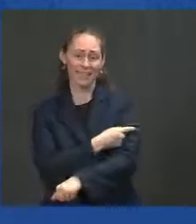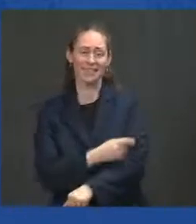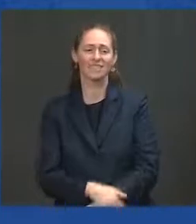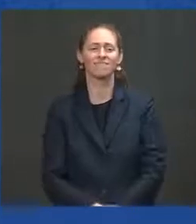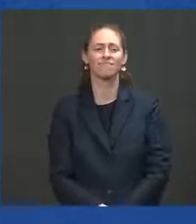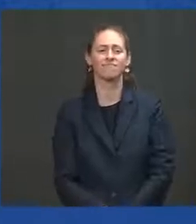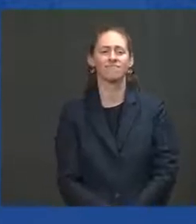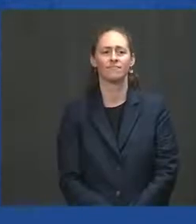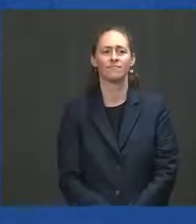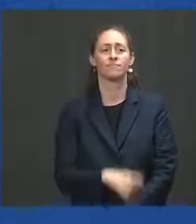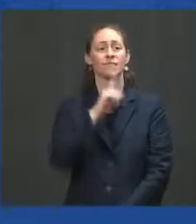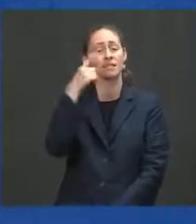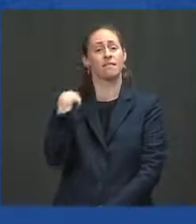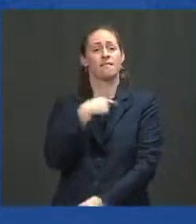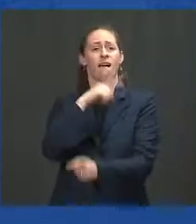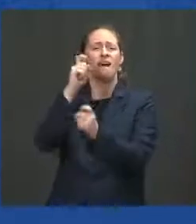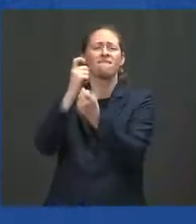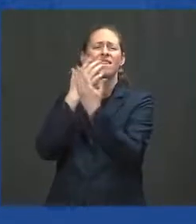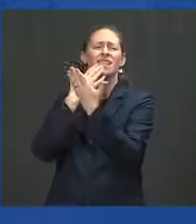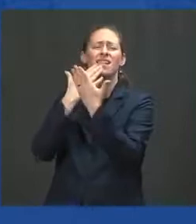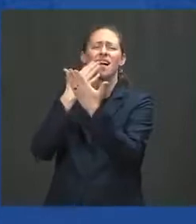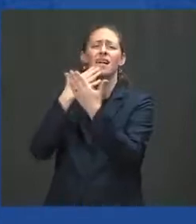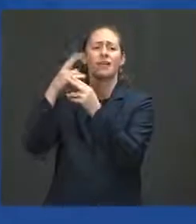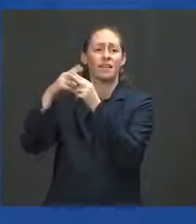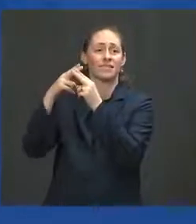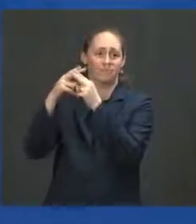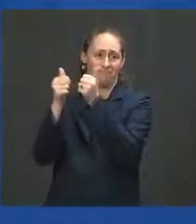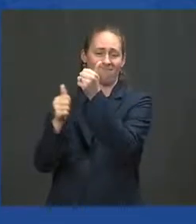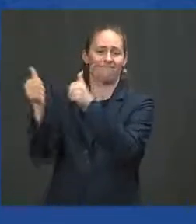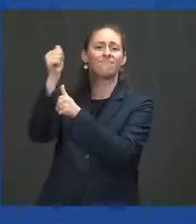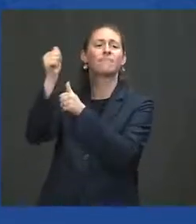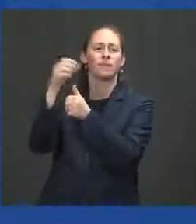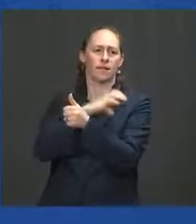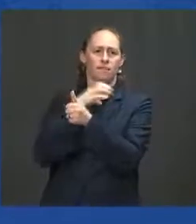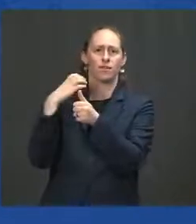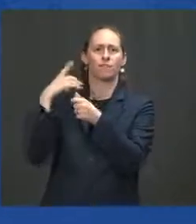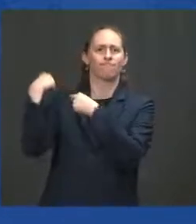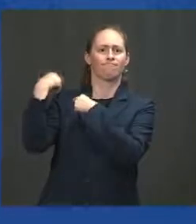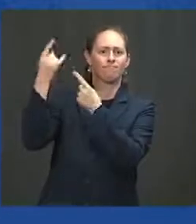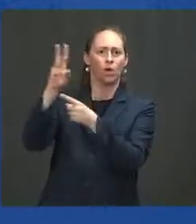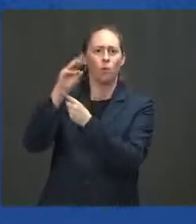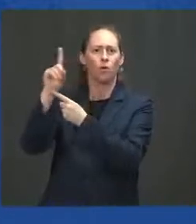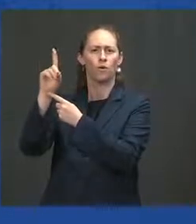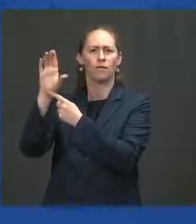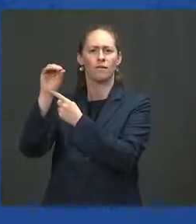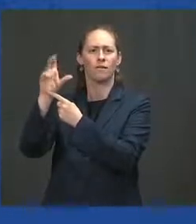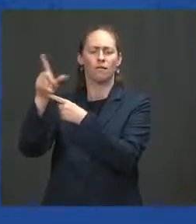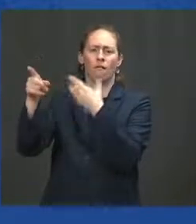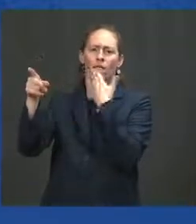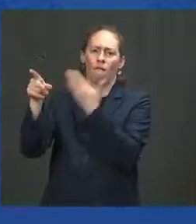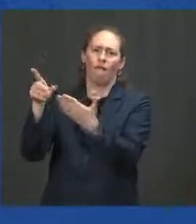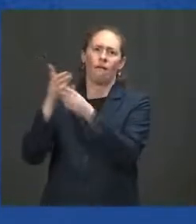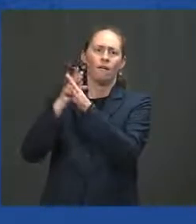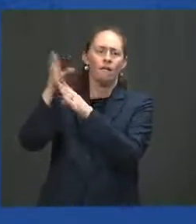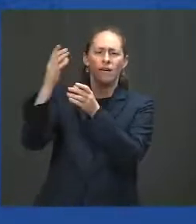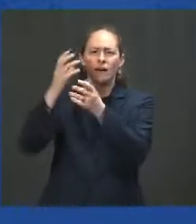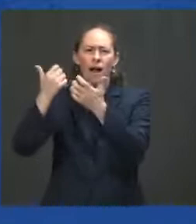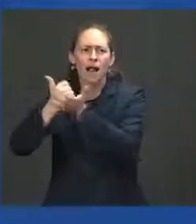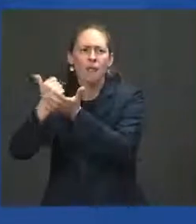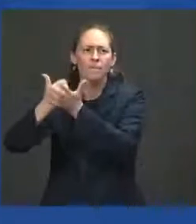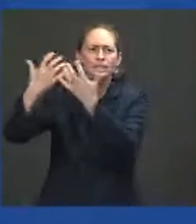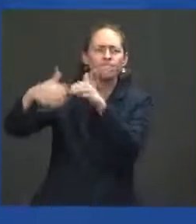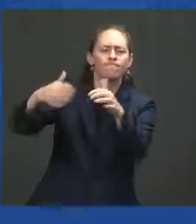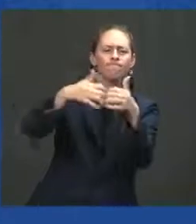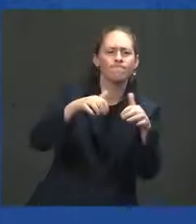Janet Woodcock, and the entire team at the FDA for their hard work. Dr. Woodcock is a true professional. She's a career